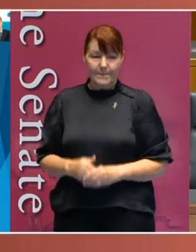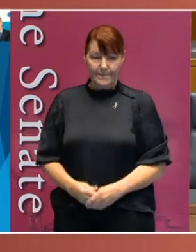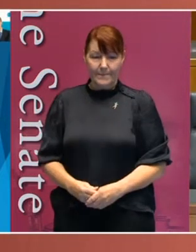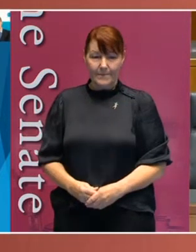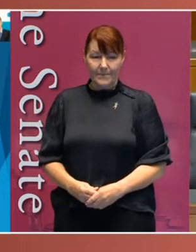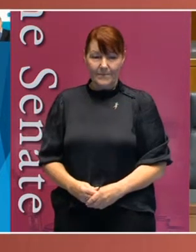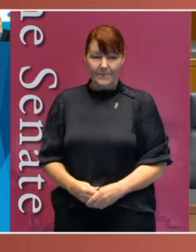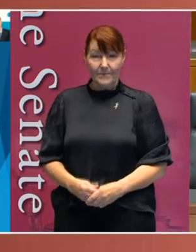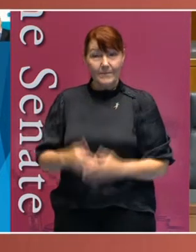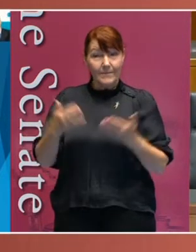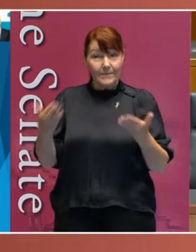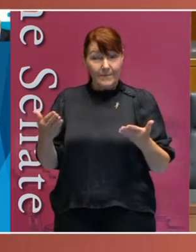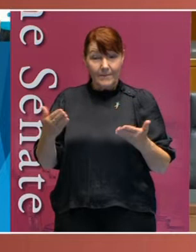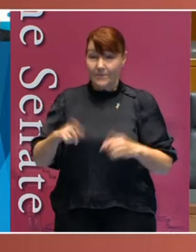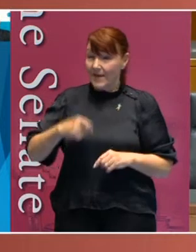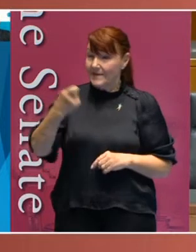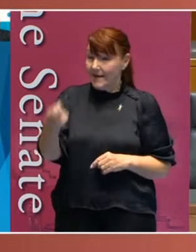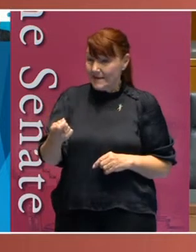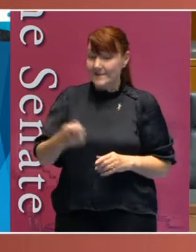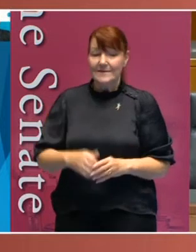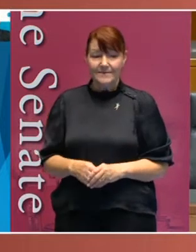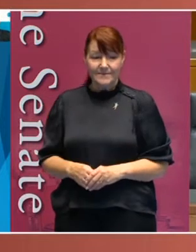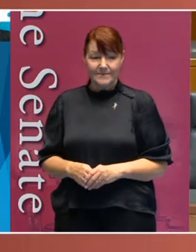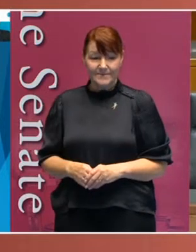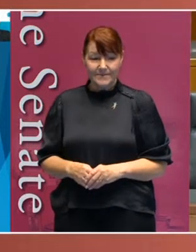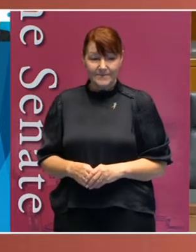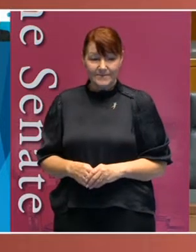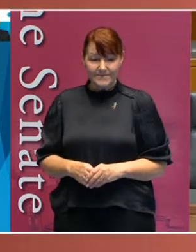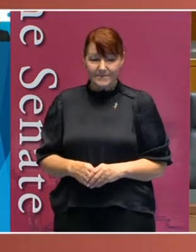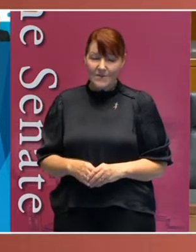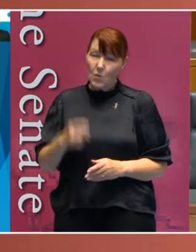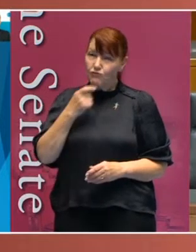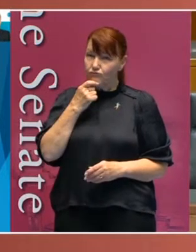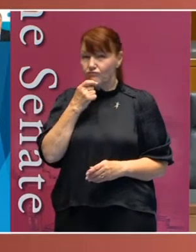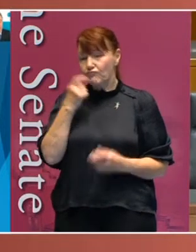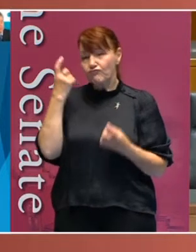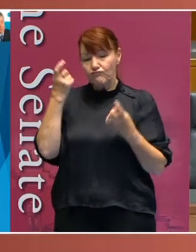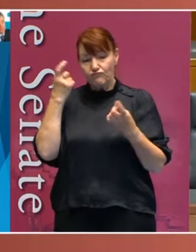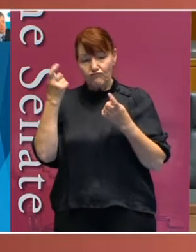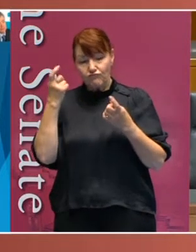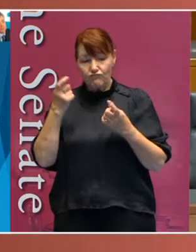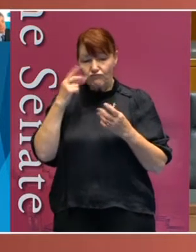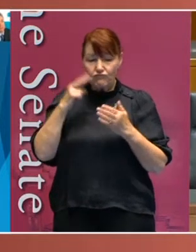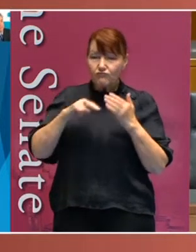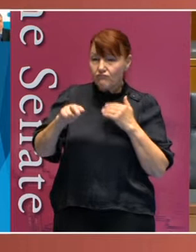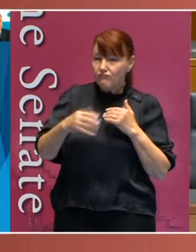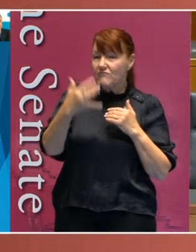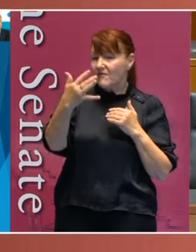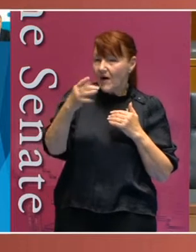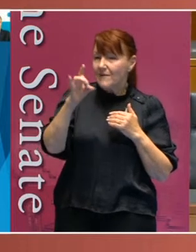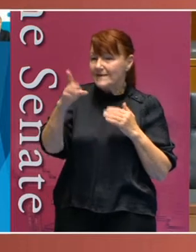When we get to the issue of where to next, we can often hypothesise five or 10 years into the future.